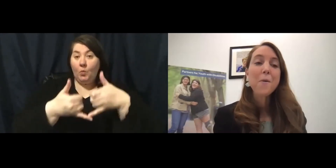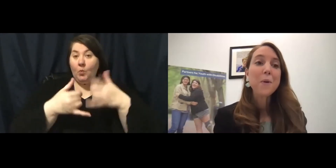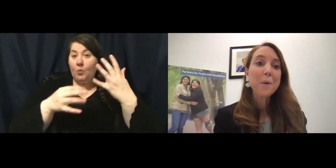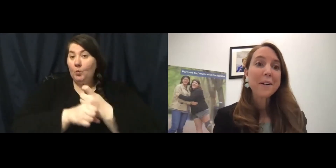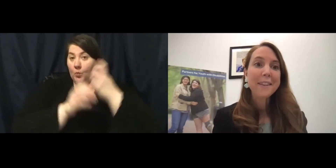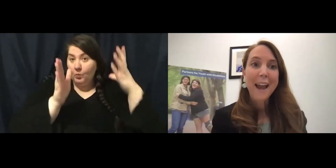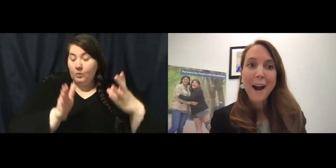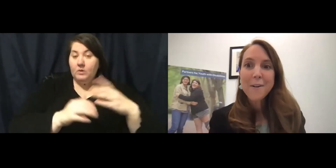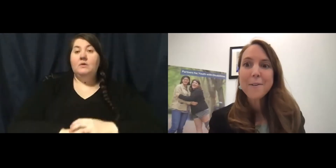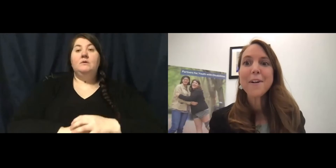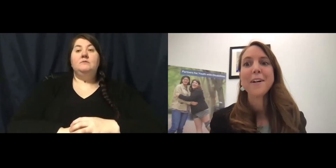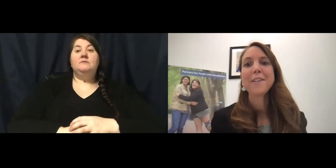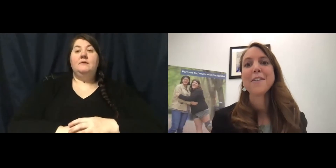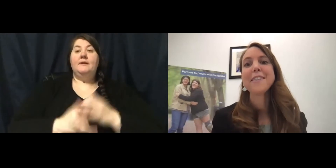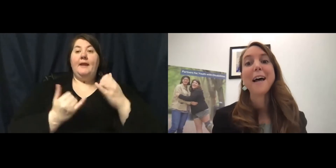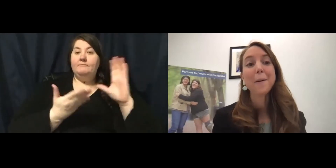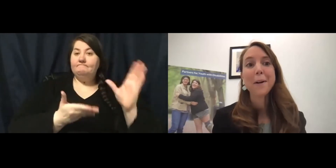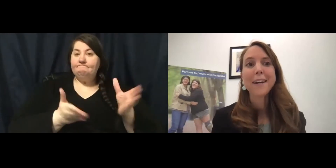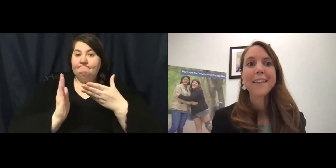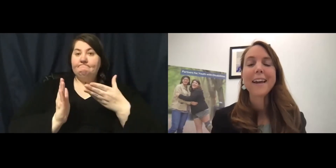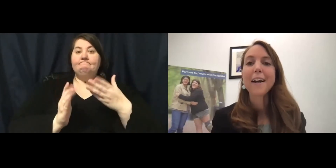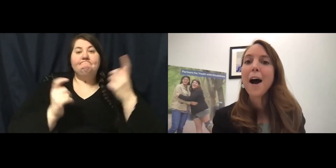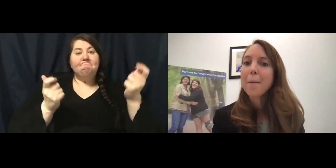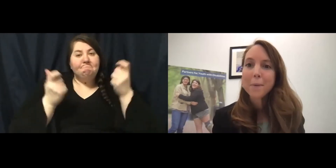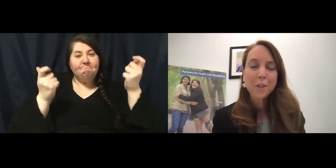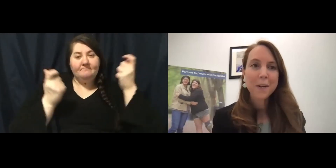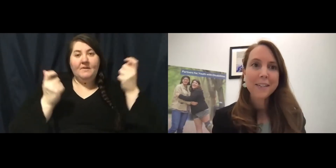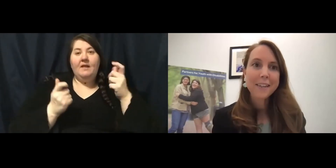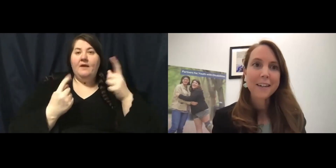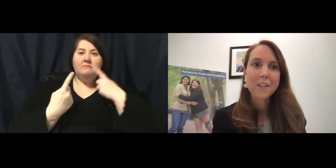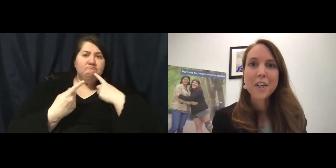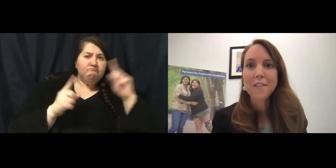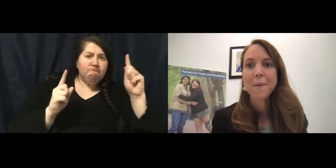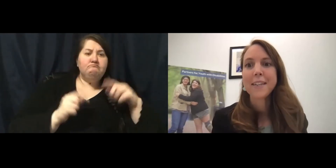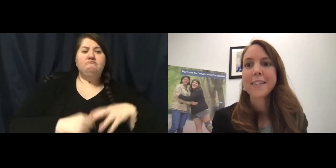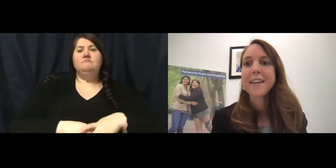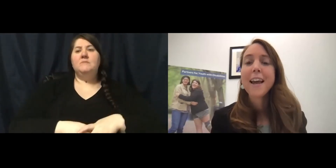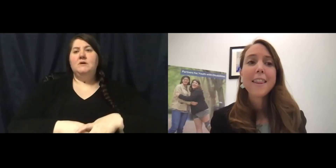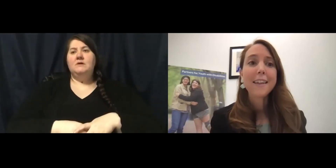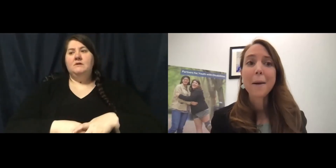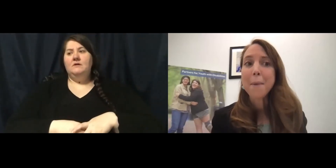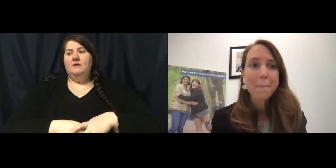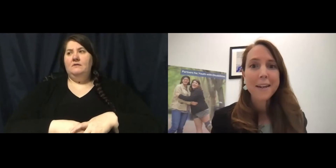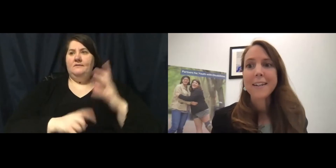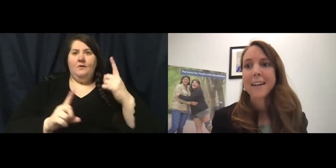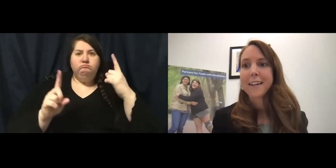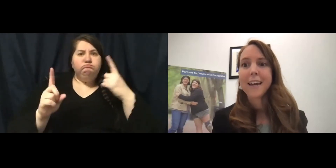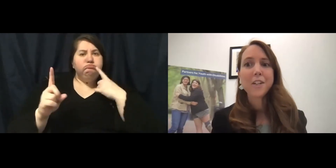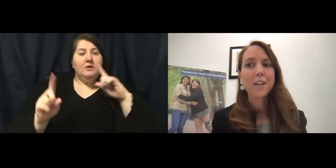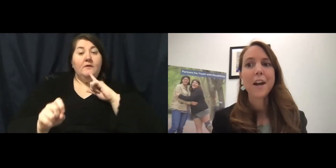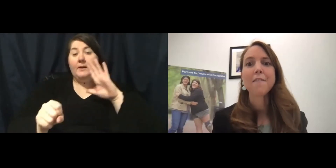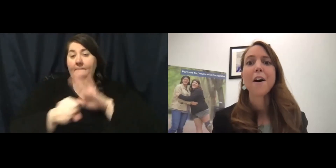We will now turn to celebrating the accomplishments and achievements. The commitment and